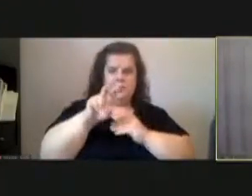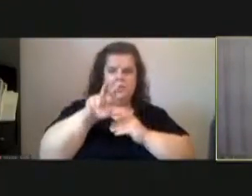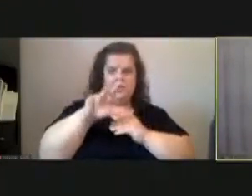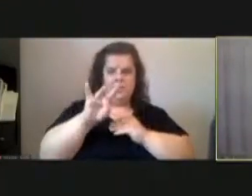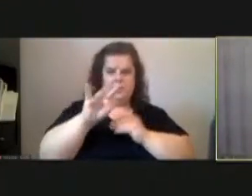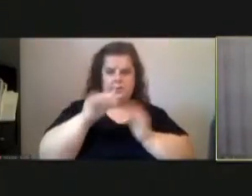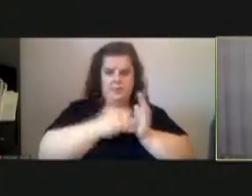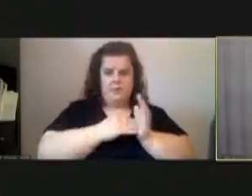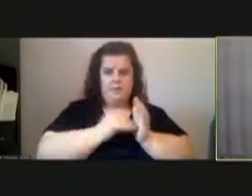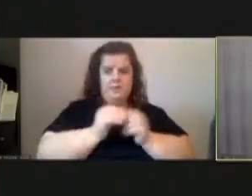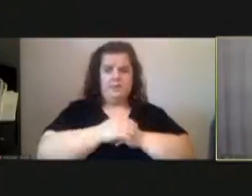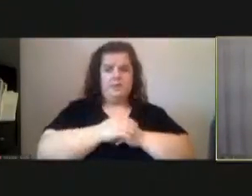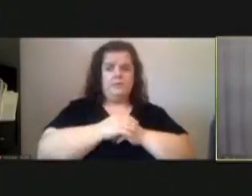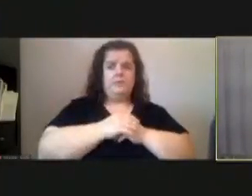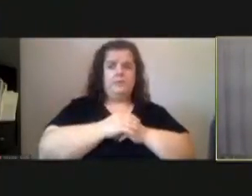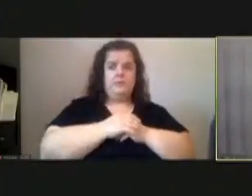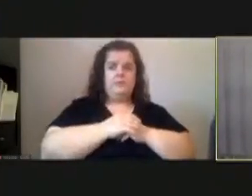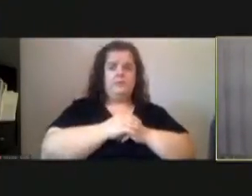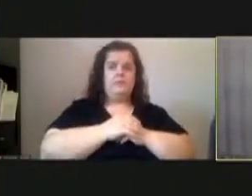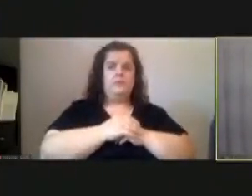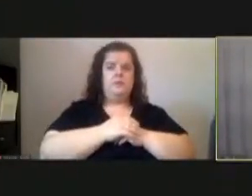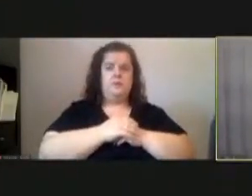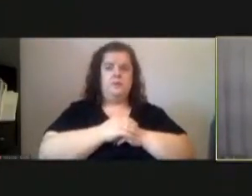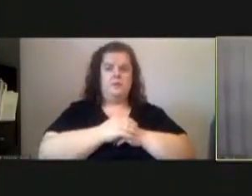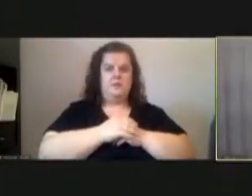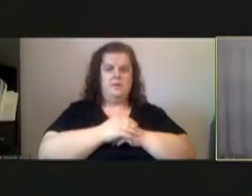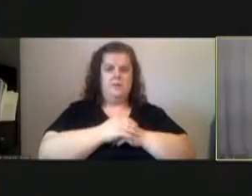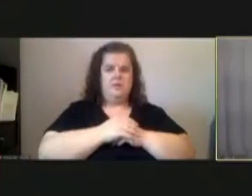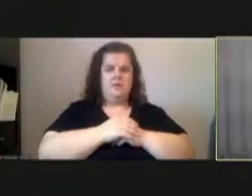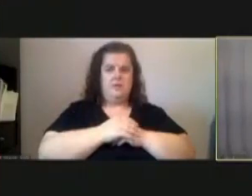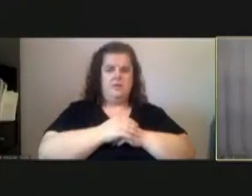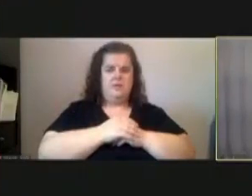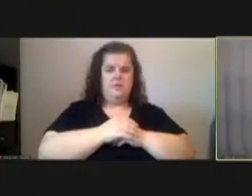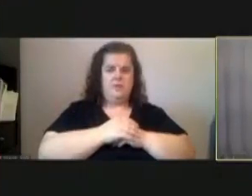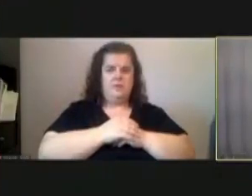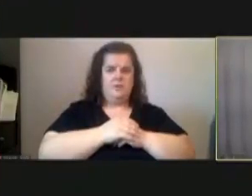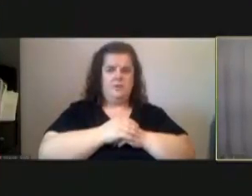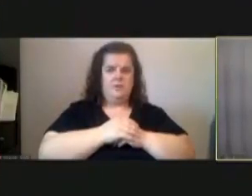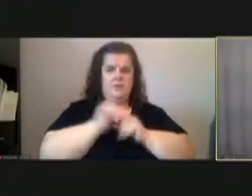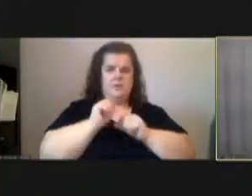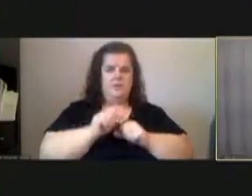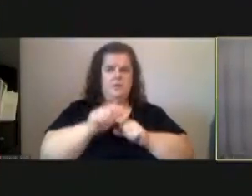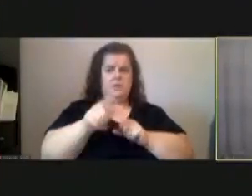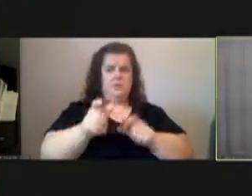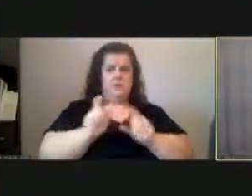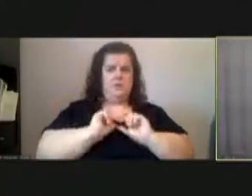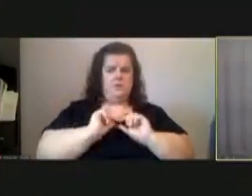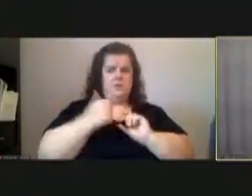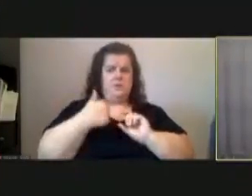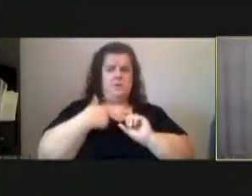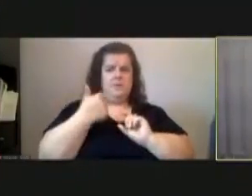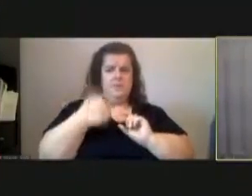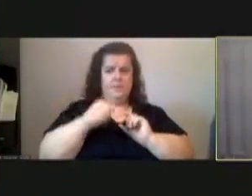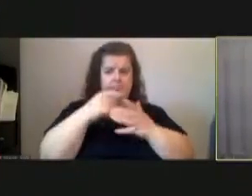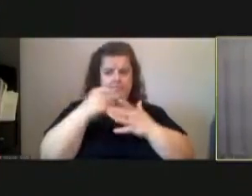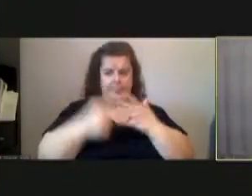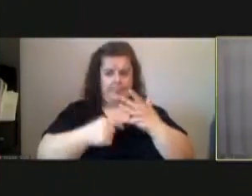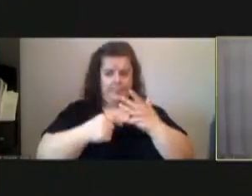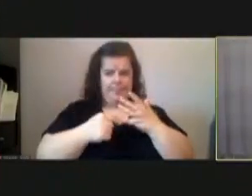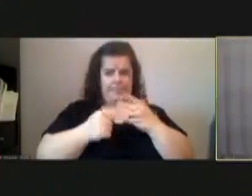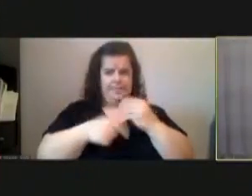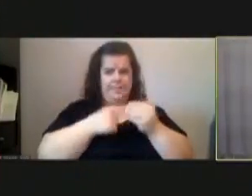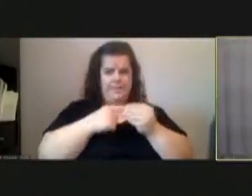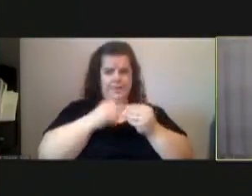um are you you know can you give me any details about those